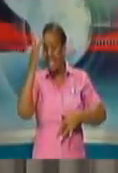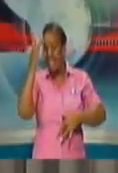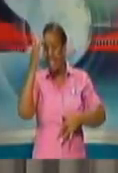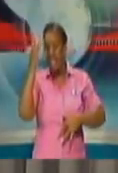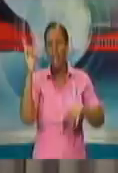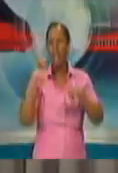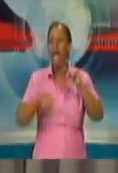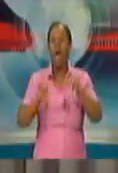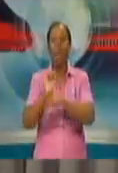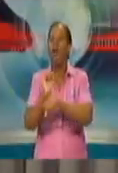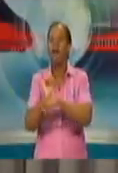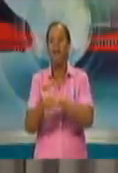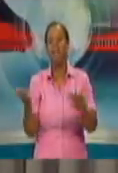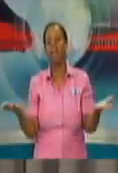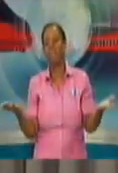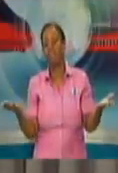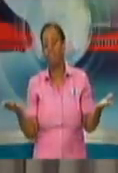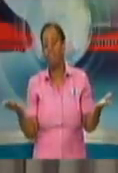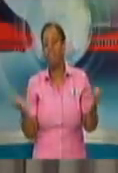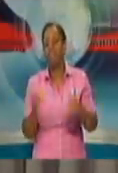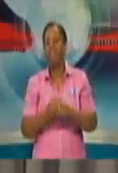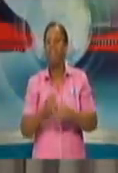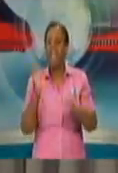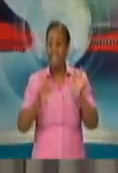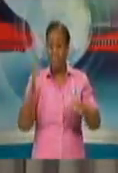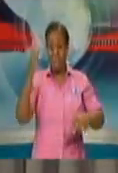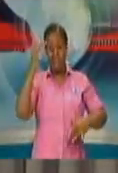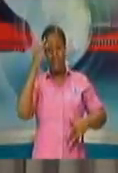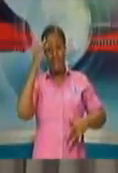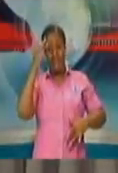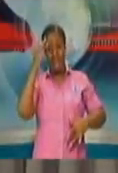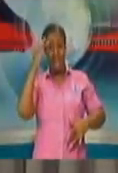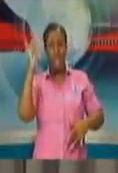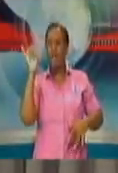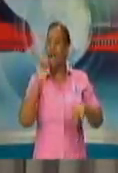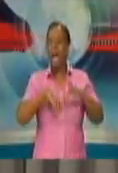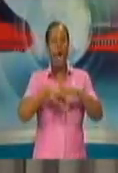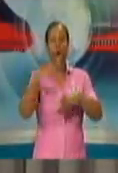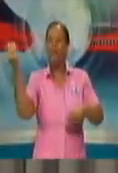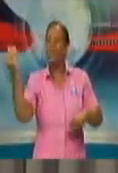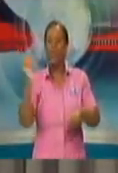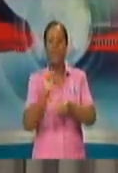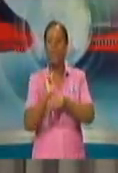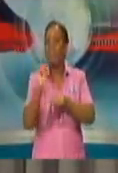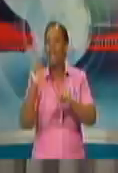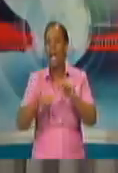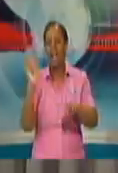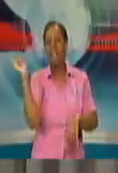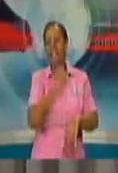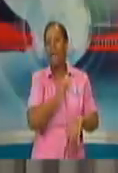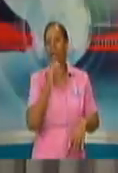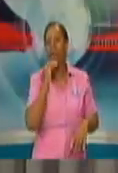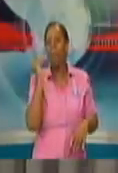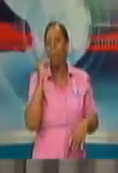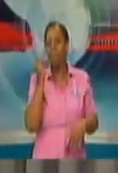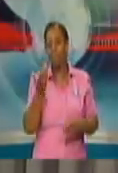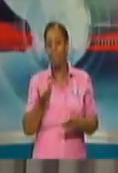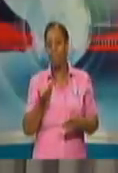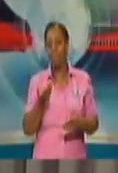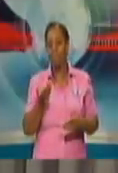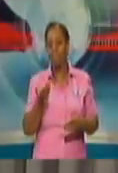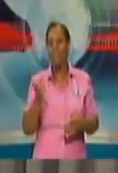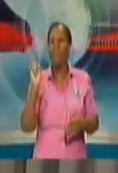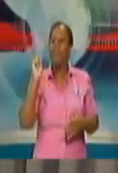Customers to come into your organization, and customers, a healthy workforce as well. So you have to have lives in order to have